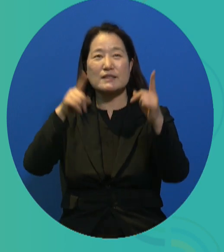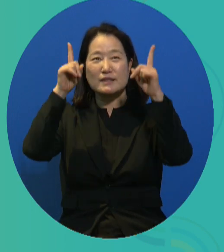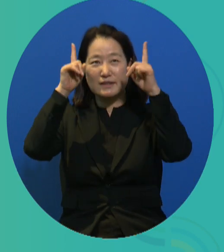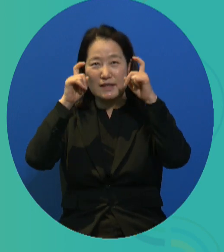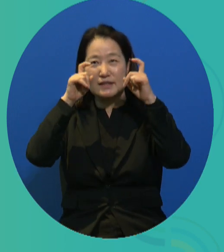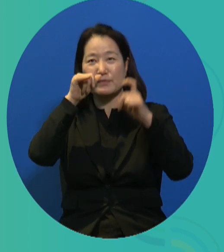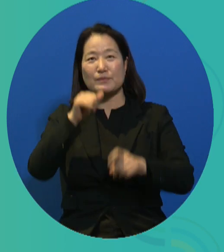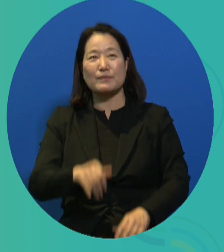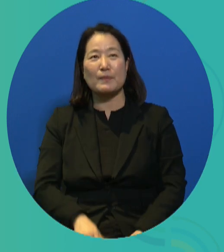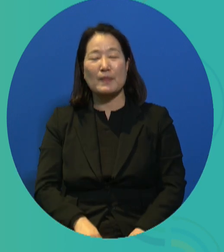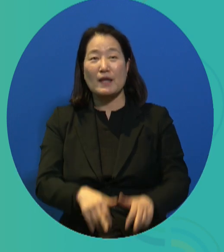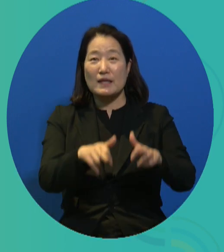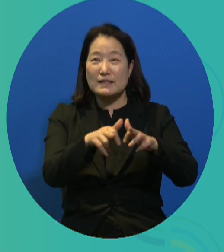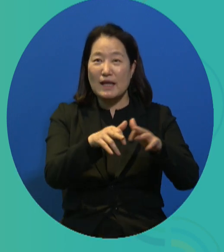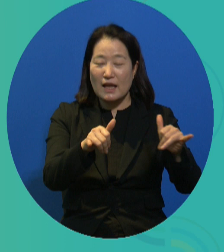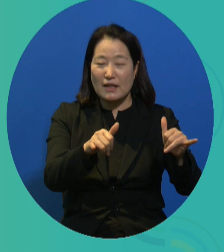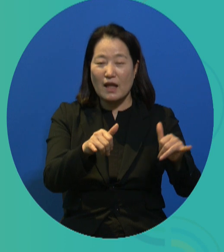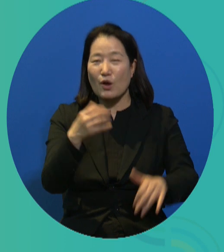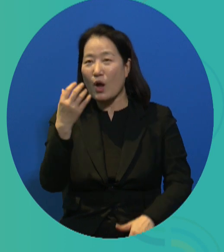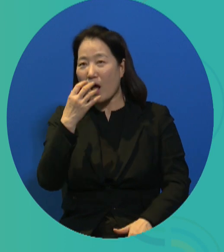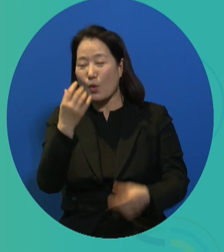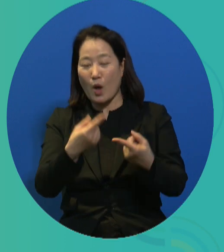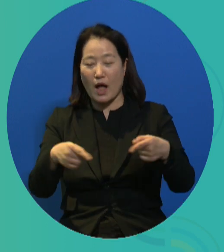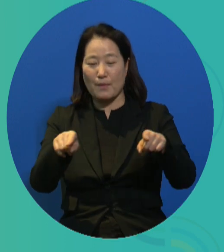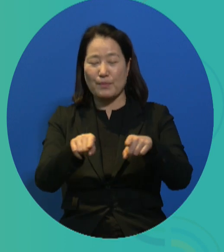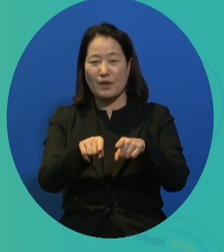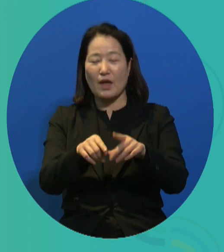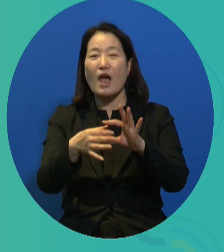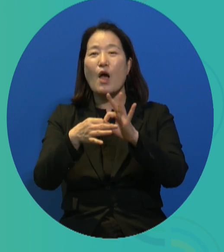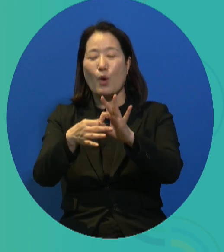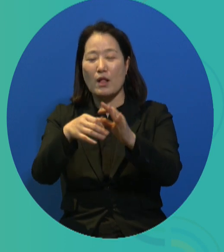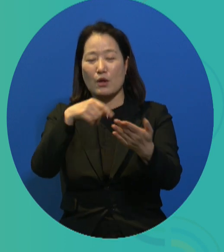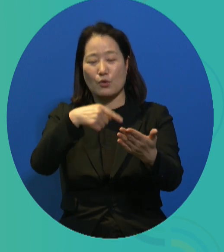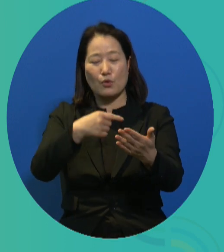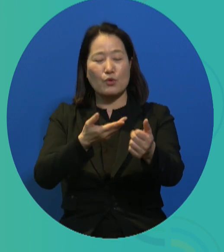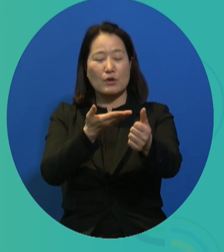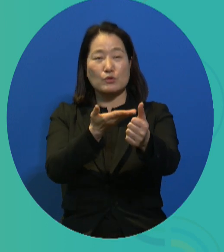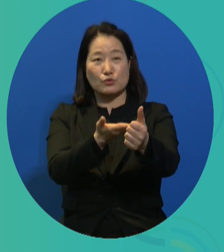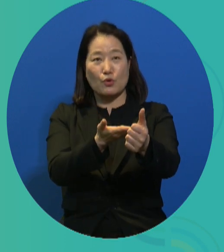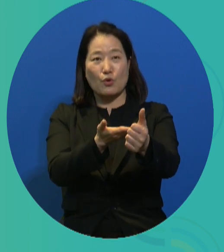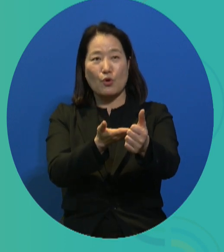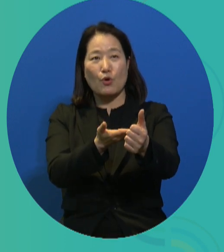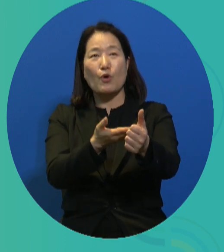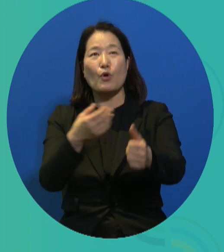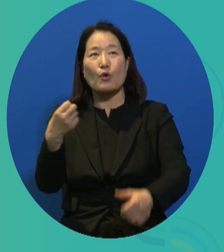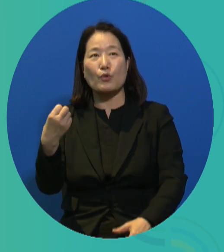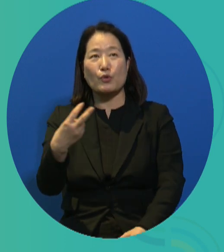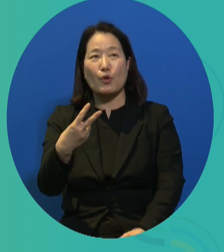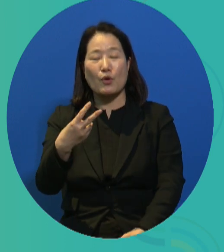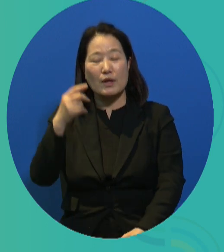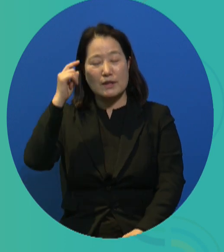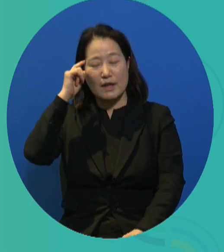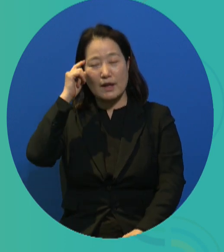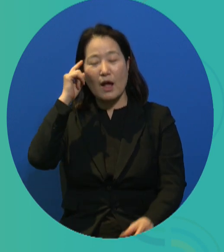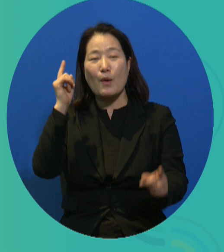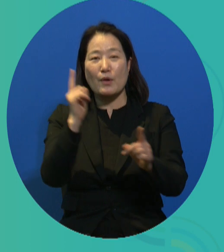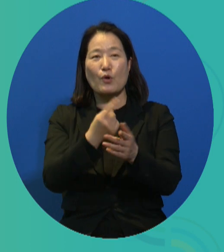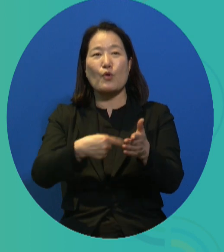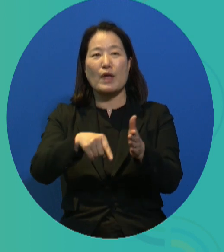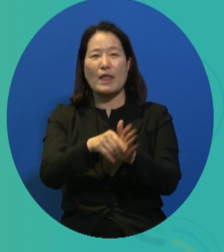for awareness raising. So they offer education to both disabled and